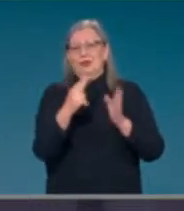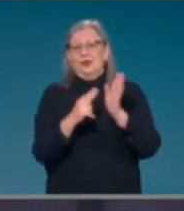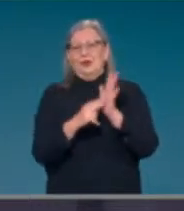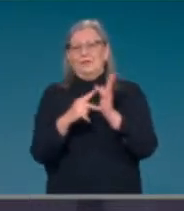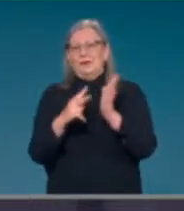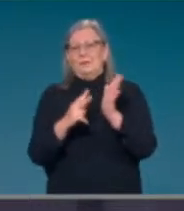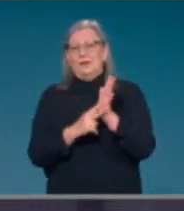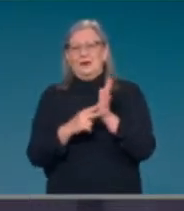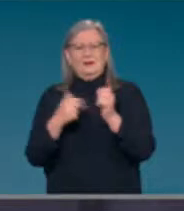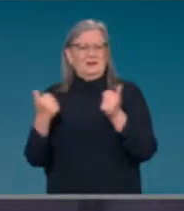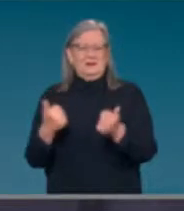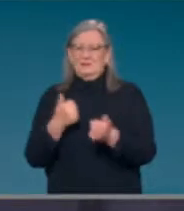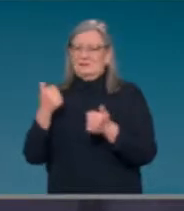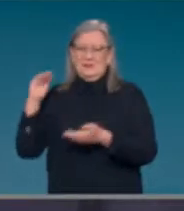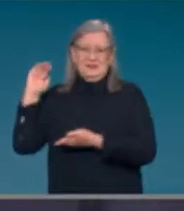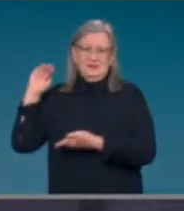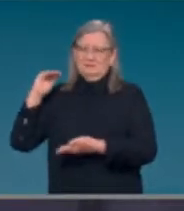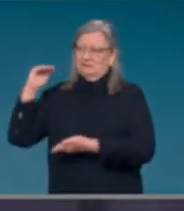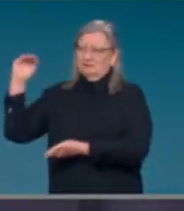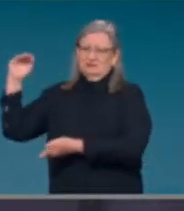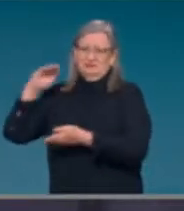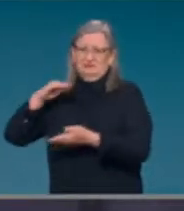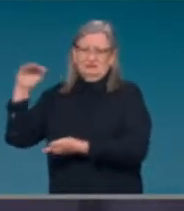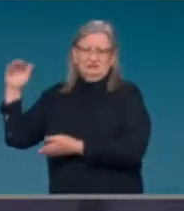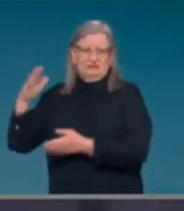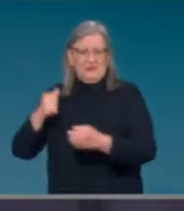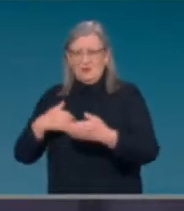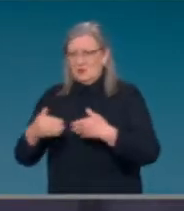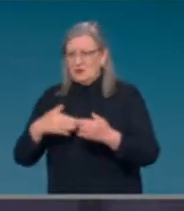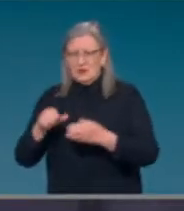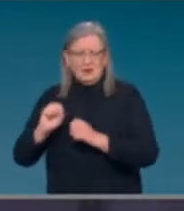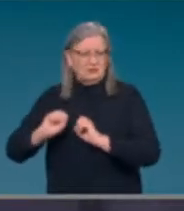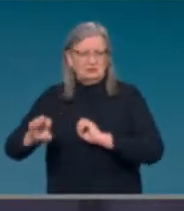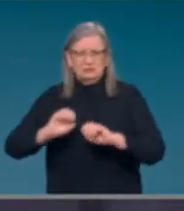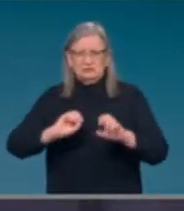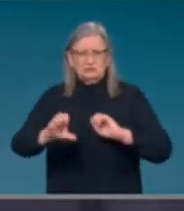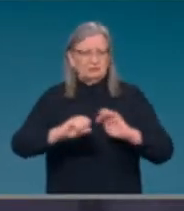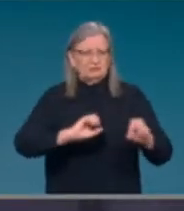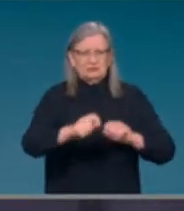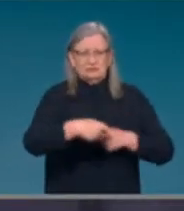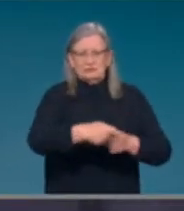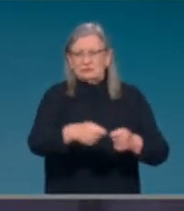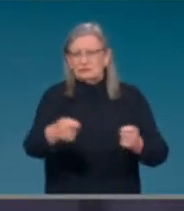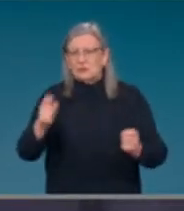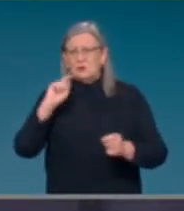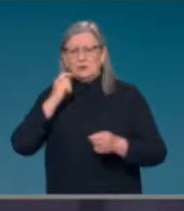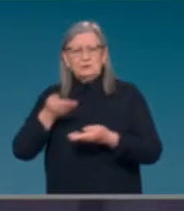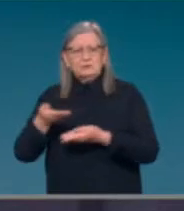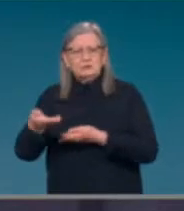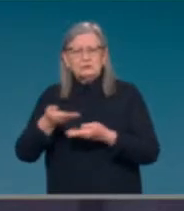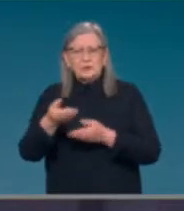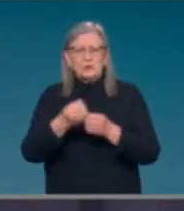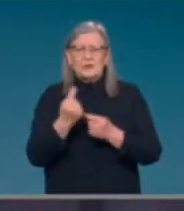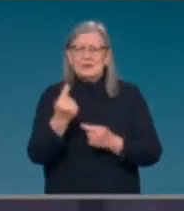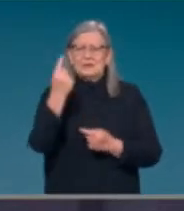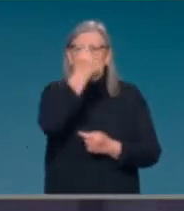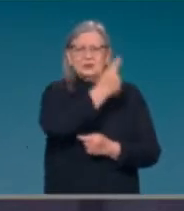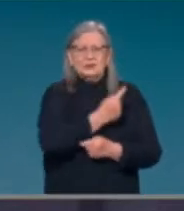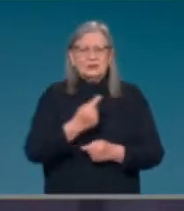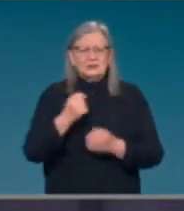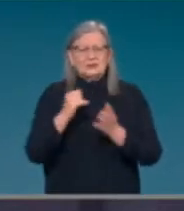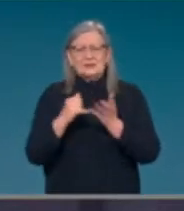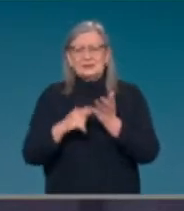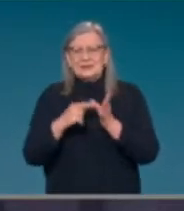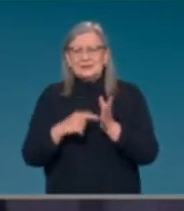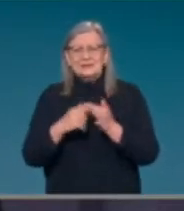mechanisms. We'll just work with the states, the GPs, the pharmacies, the Commonwealth vaccination clinics and the Indigenous